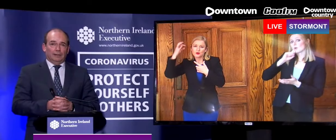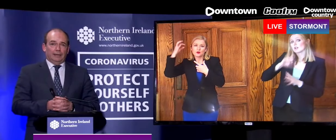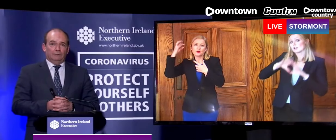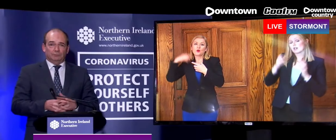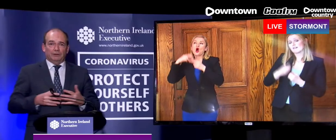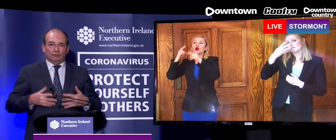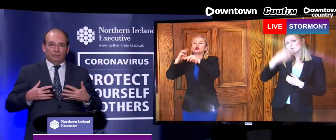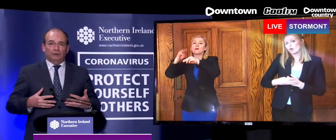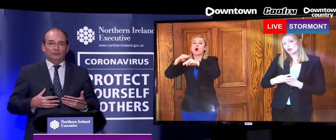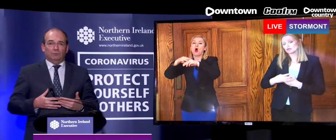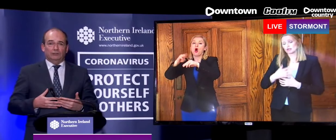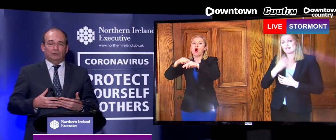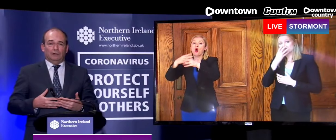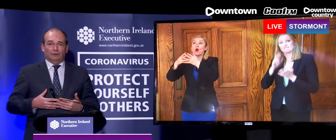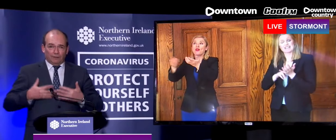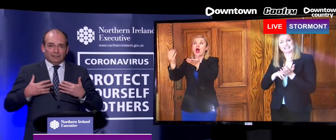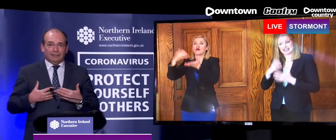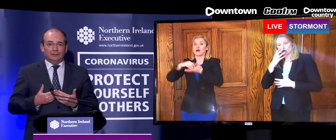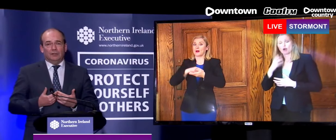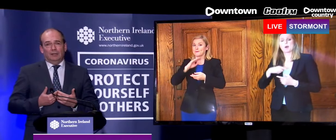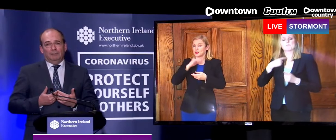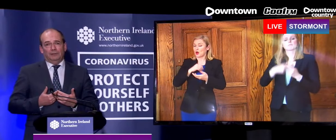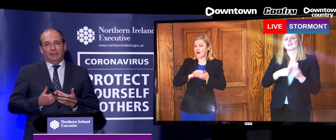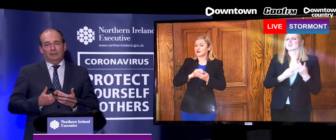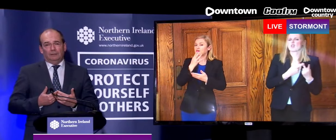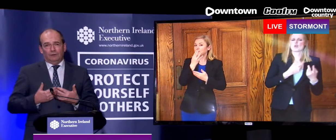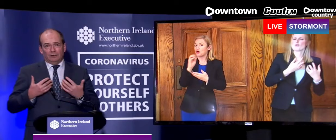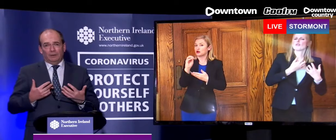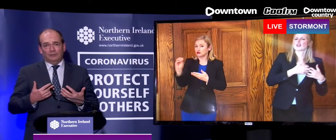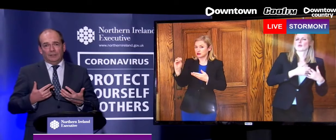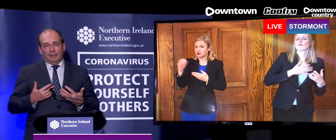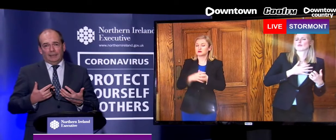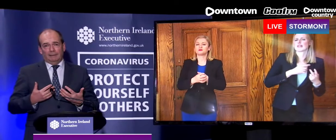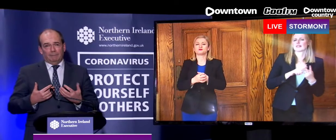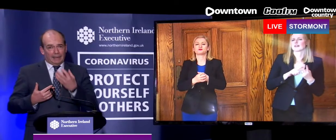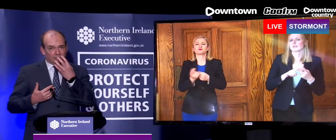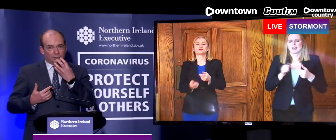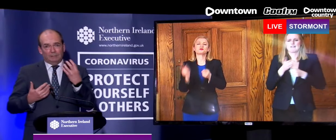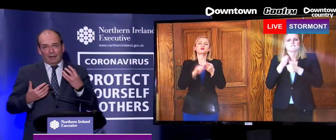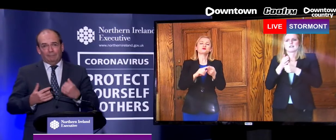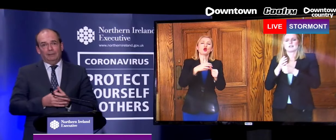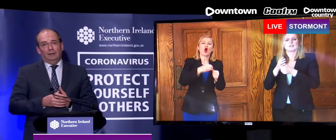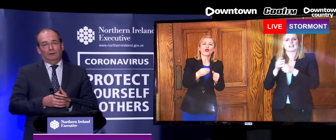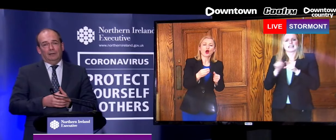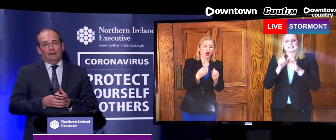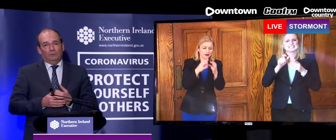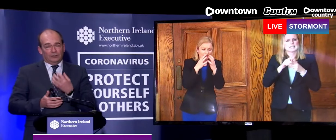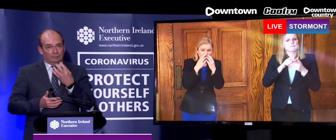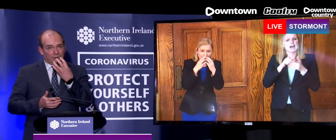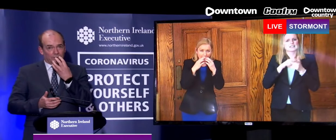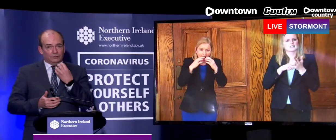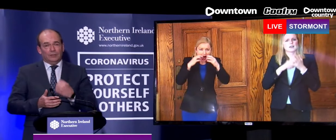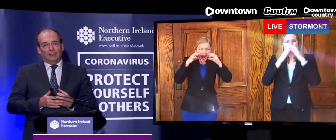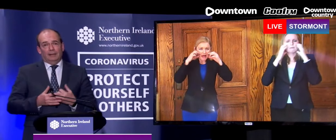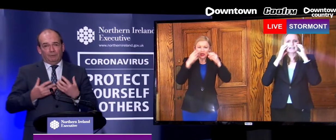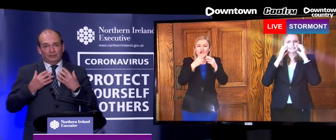other respiratory units which are not ventilators. But again, you'll have heard about masks, CPAP, which